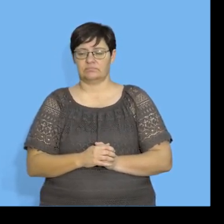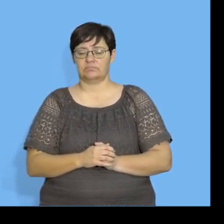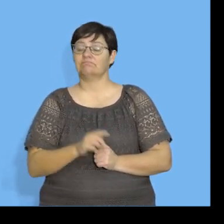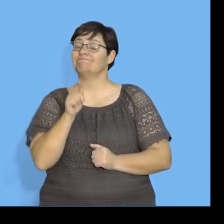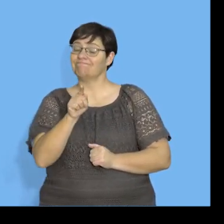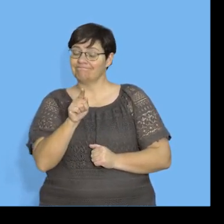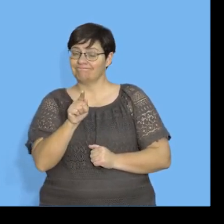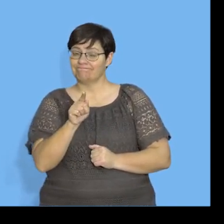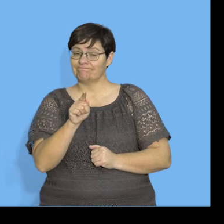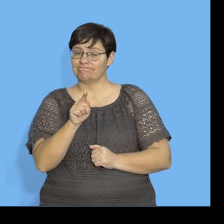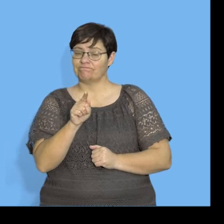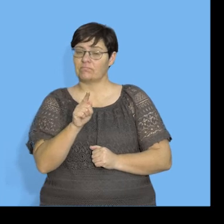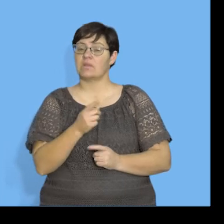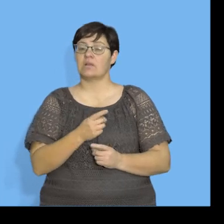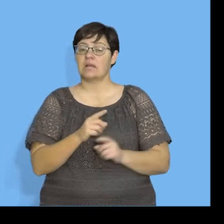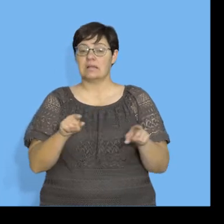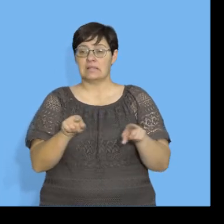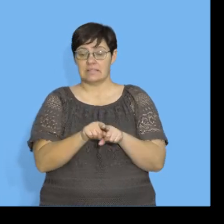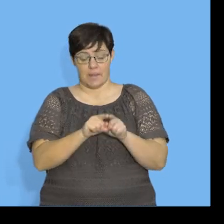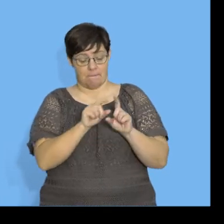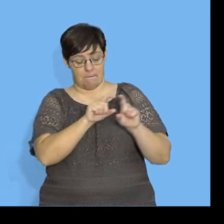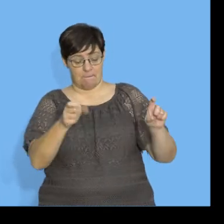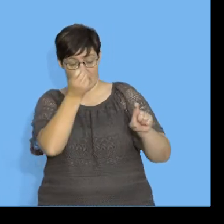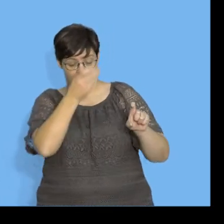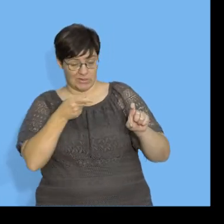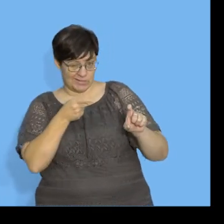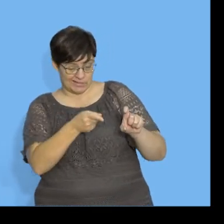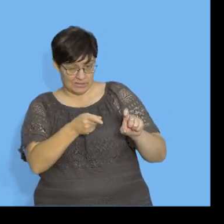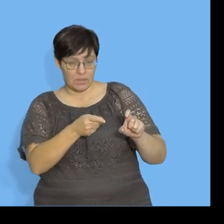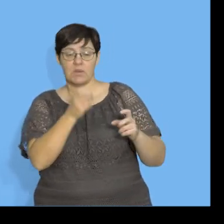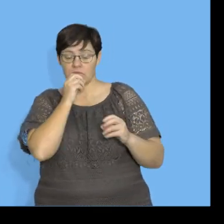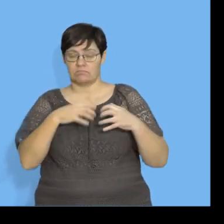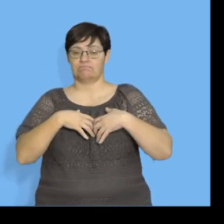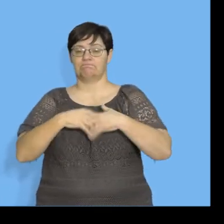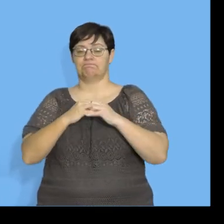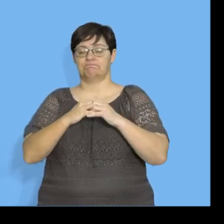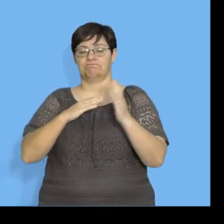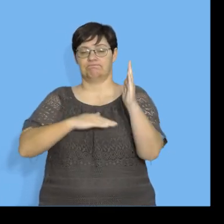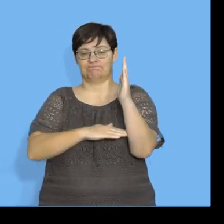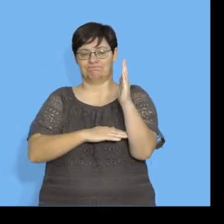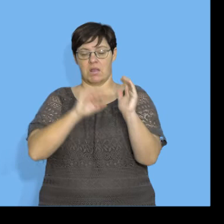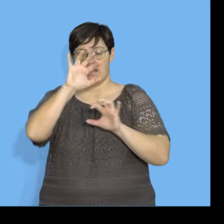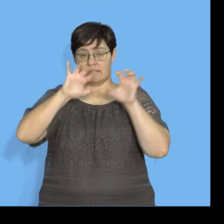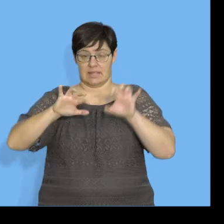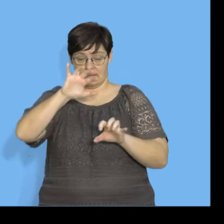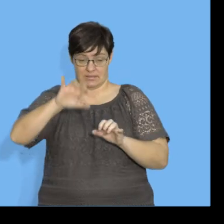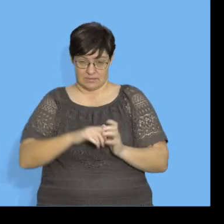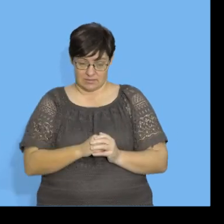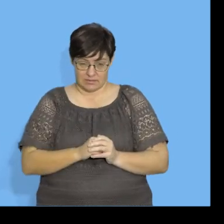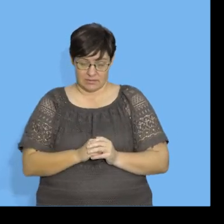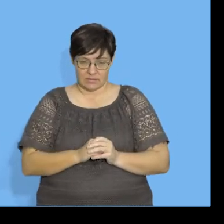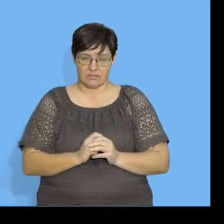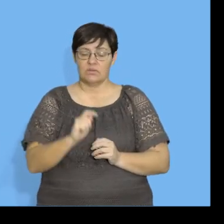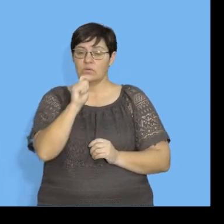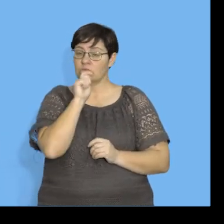So the question, given the same data, we have to draw a scatter plot of the data using